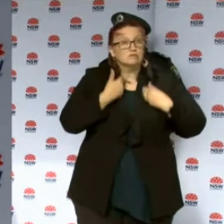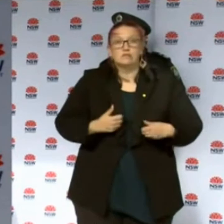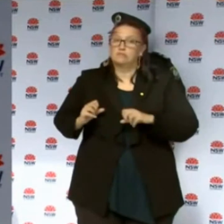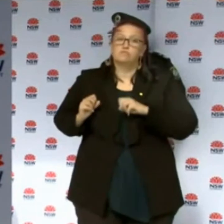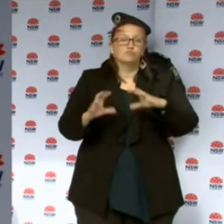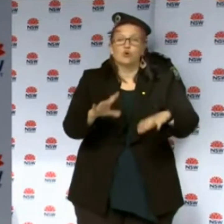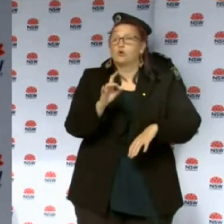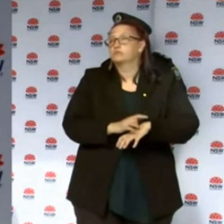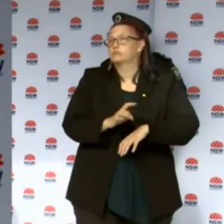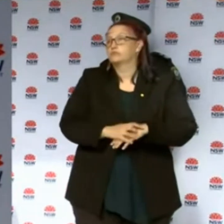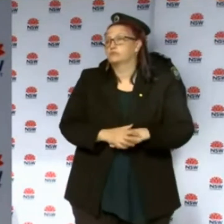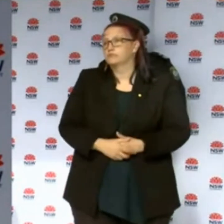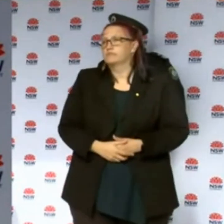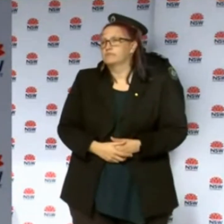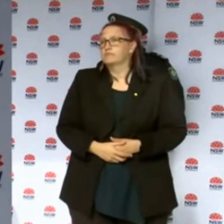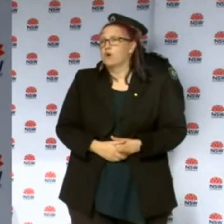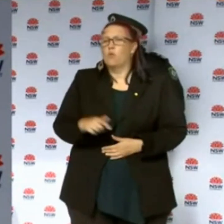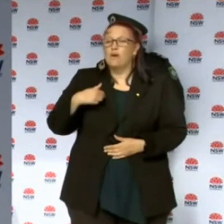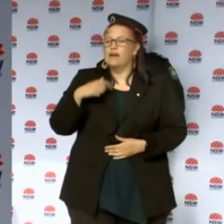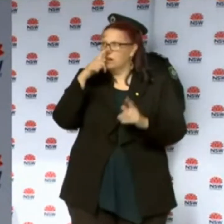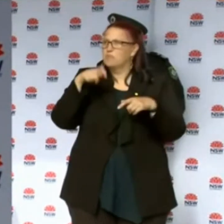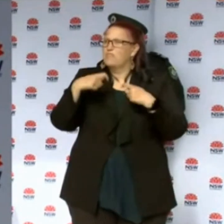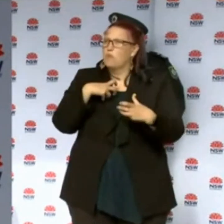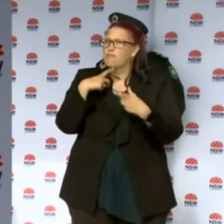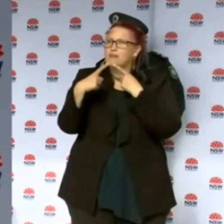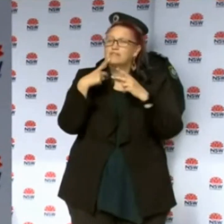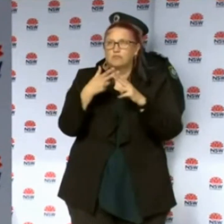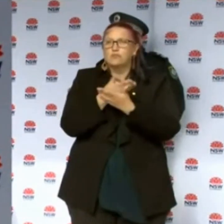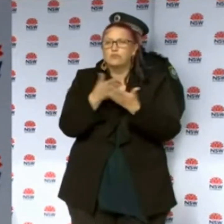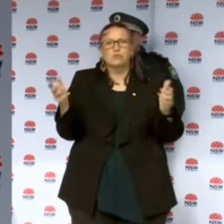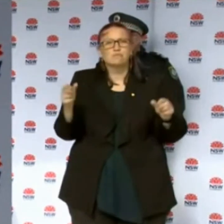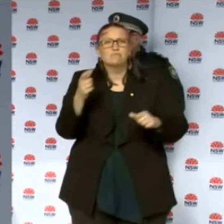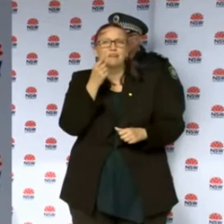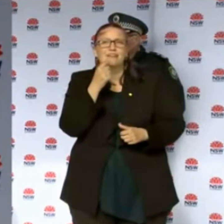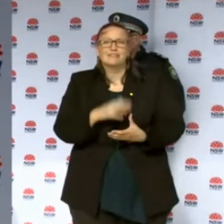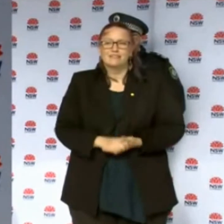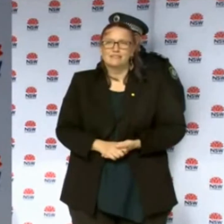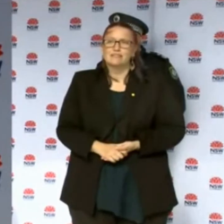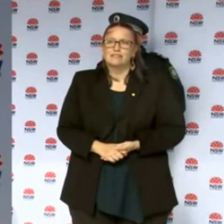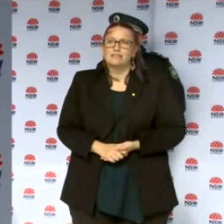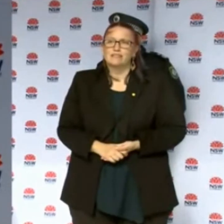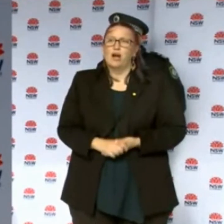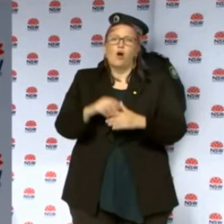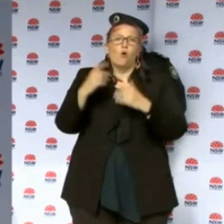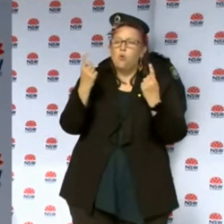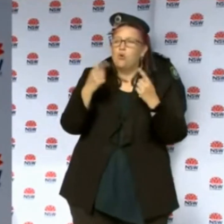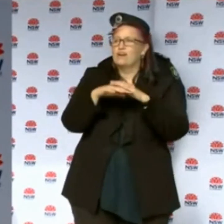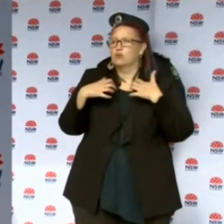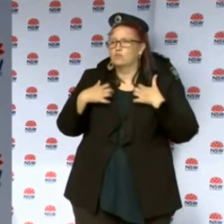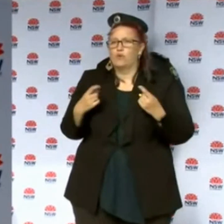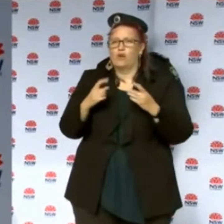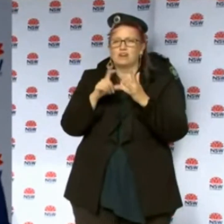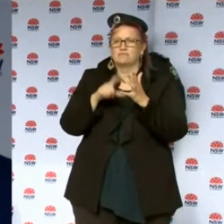so. So, we can provide that information in terms of ICU or hospitalisation.